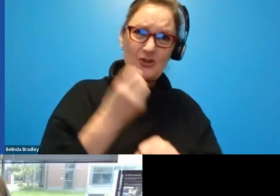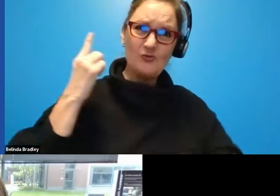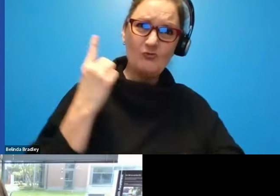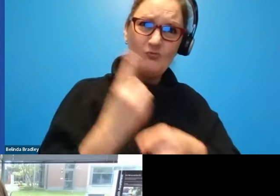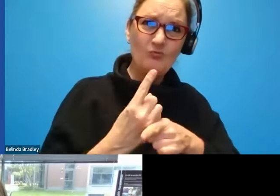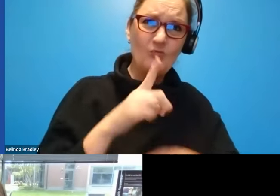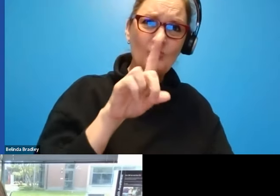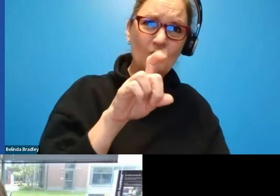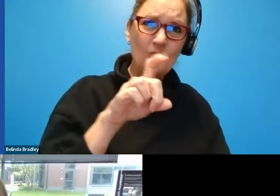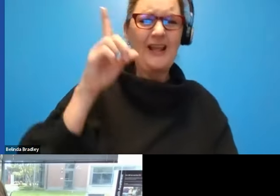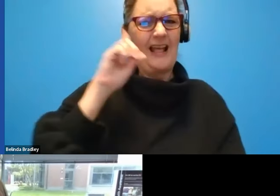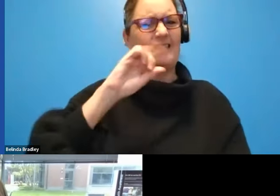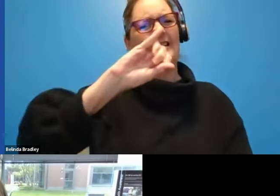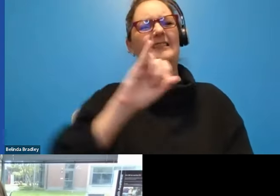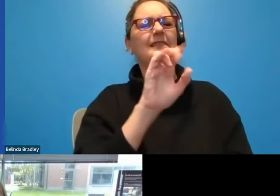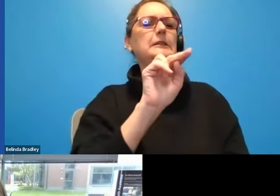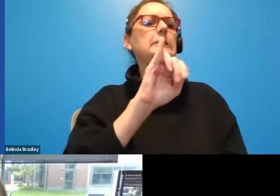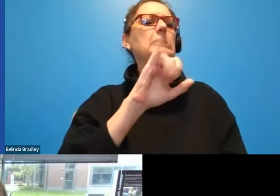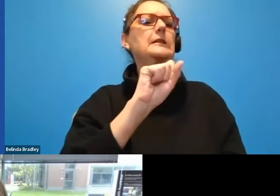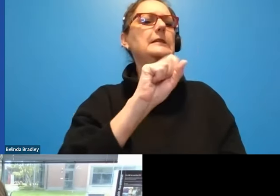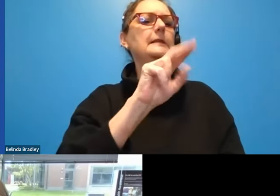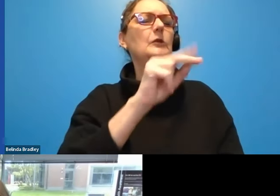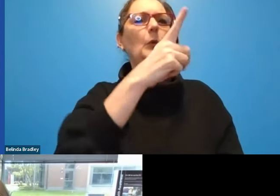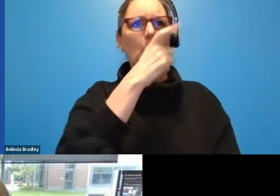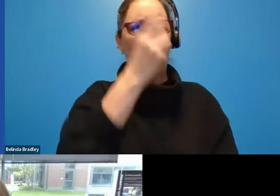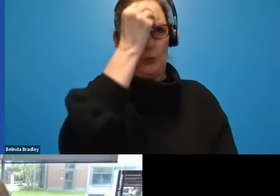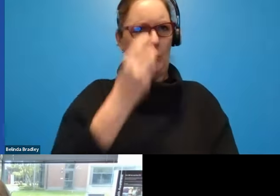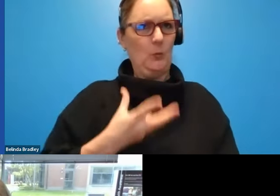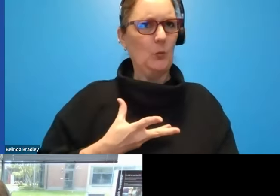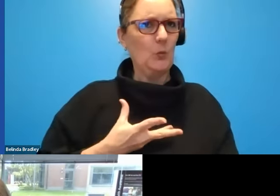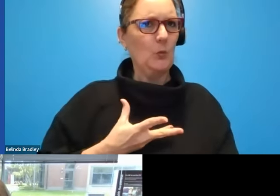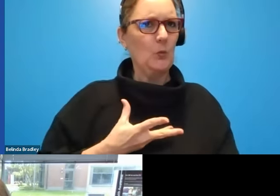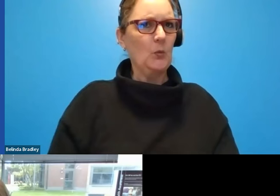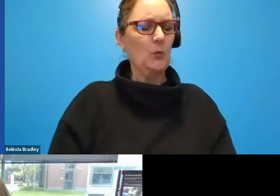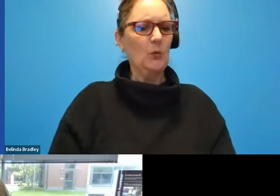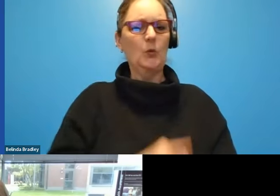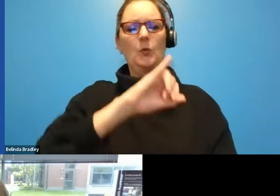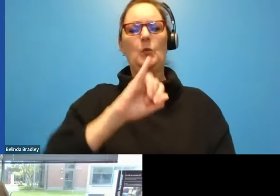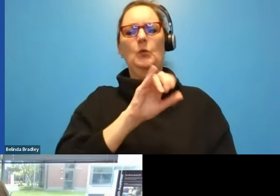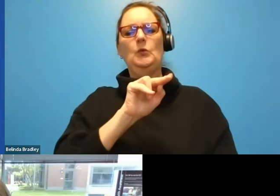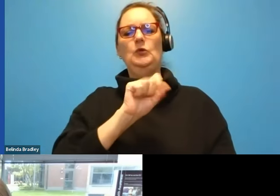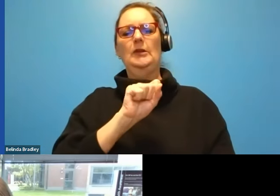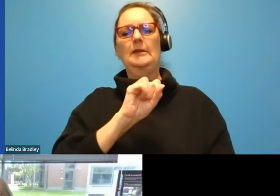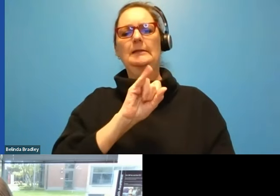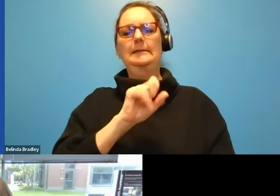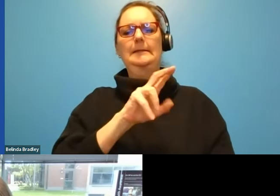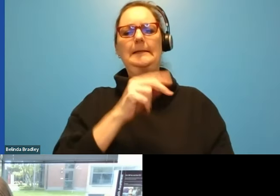know, I think it was Jennison. I think it was Jennison who put it on my radar and said, look, we're trying to do a thing.